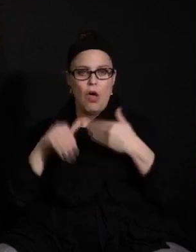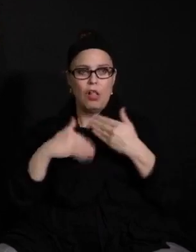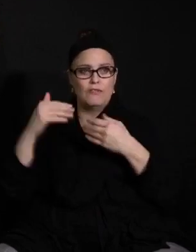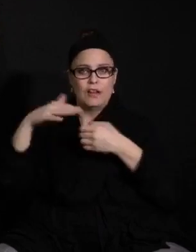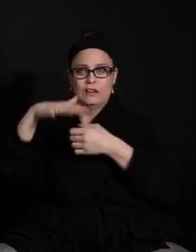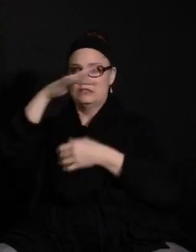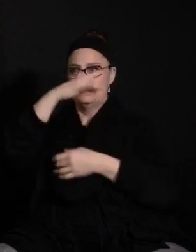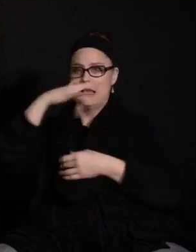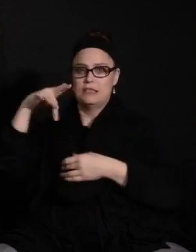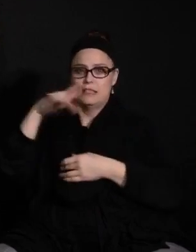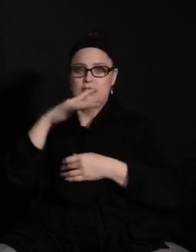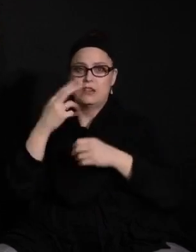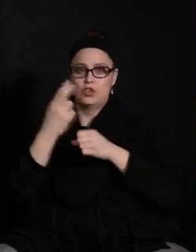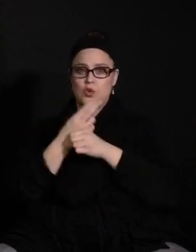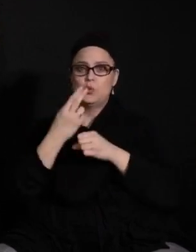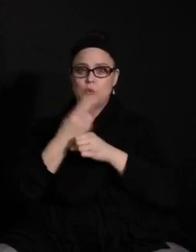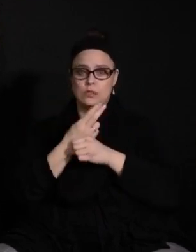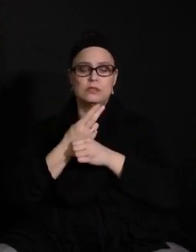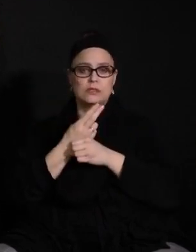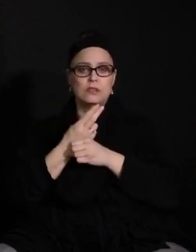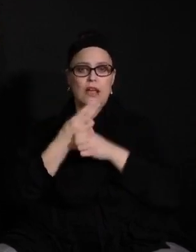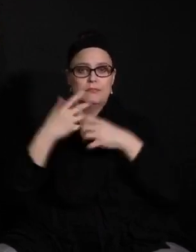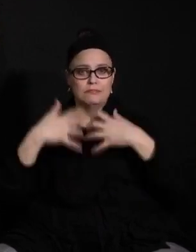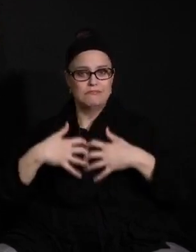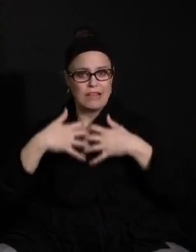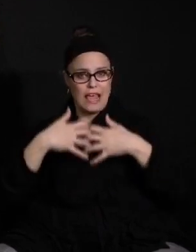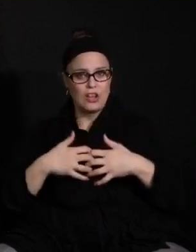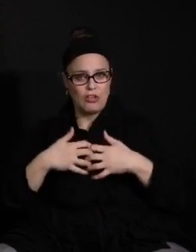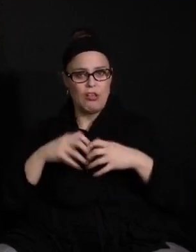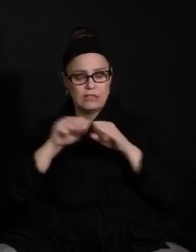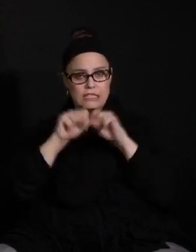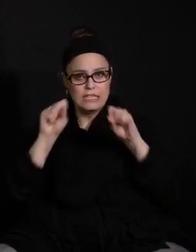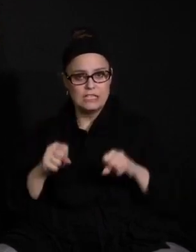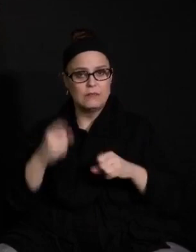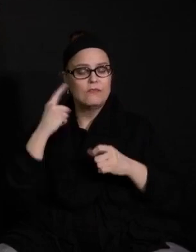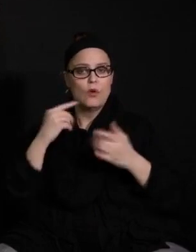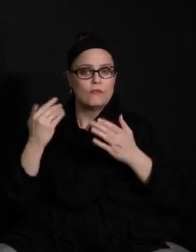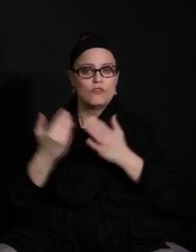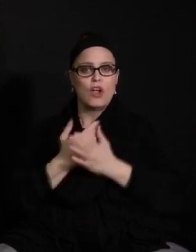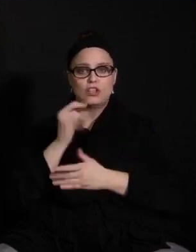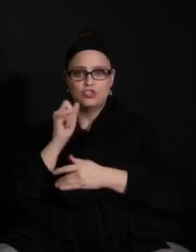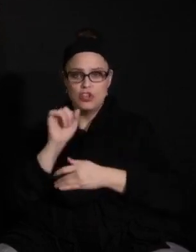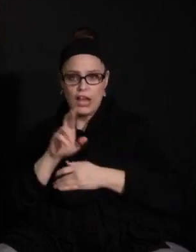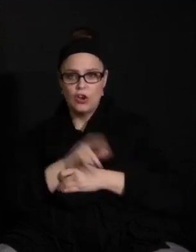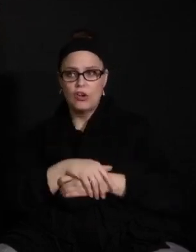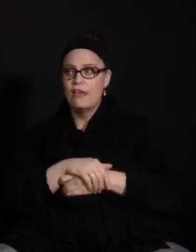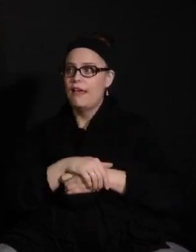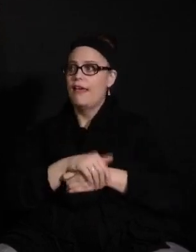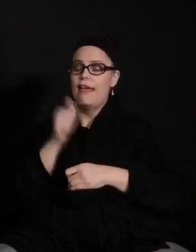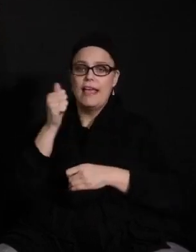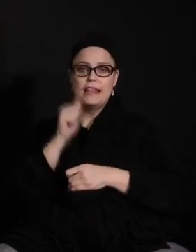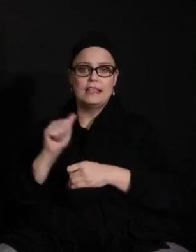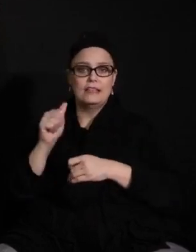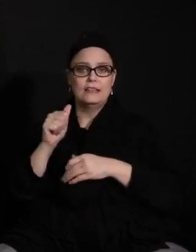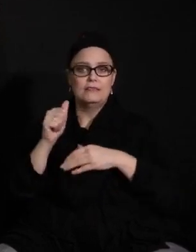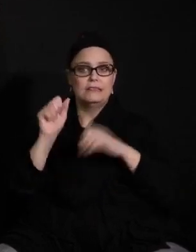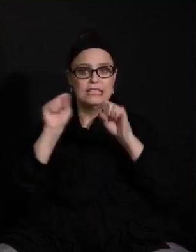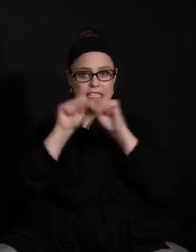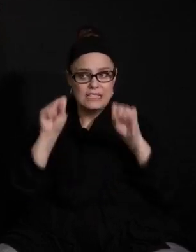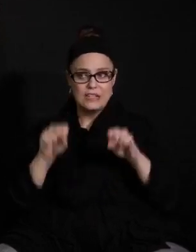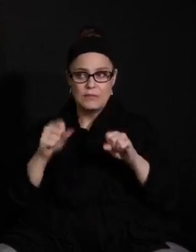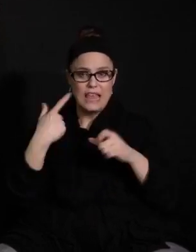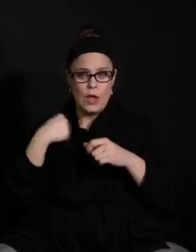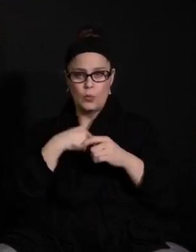air through the mechanical system. In any space where there is any historic air sampling data that indicates the mechanical system